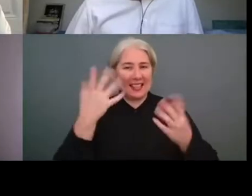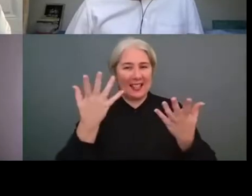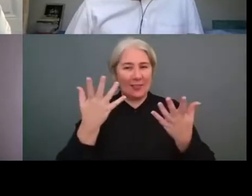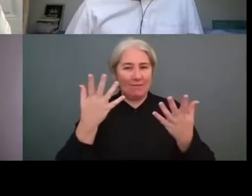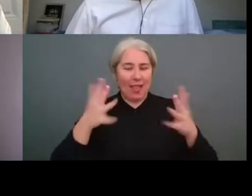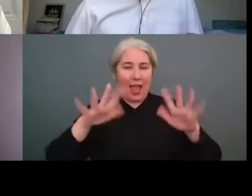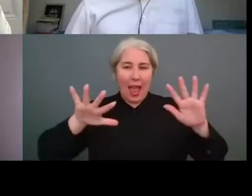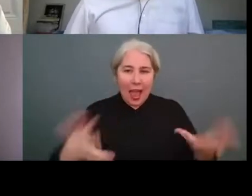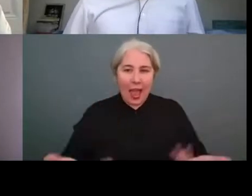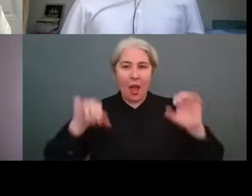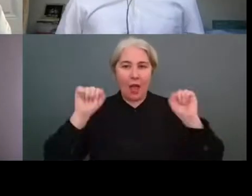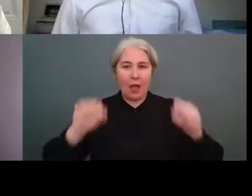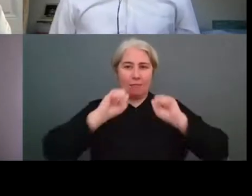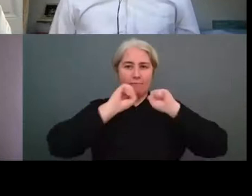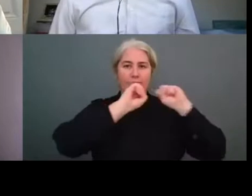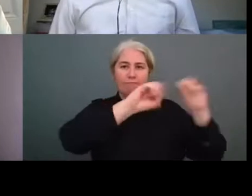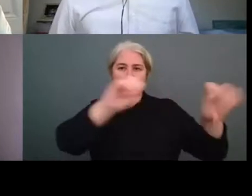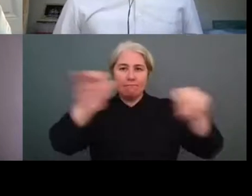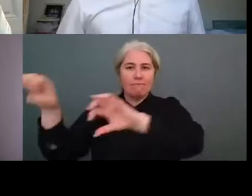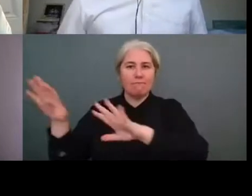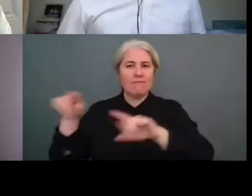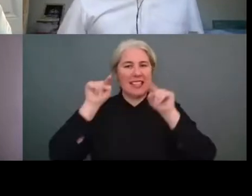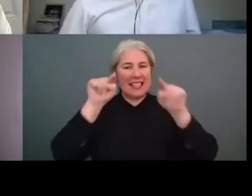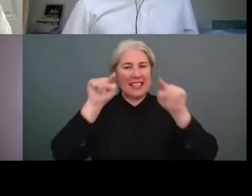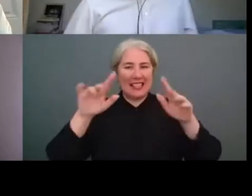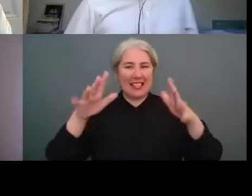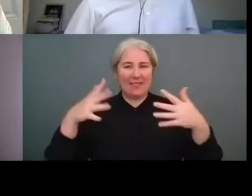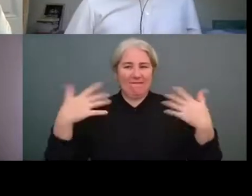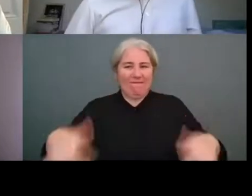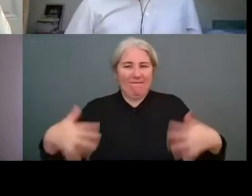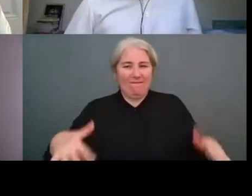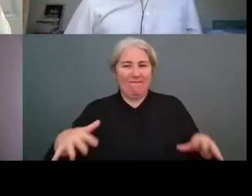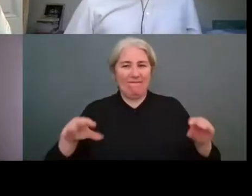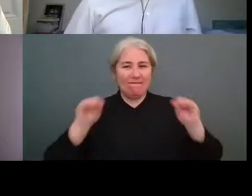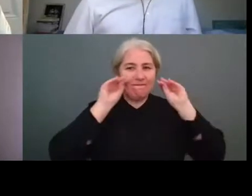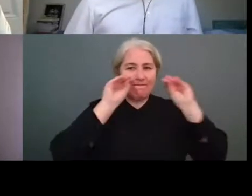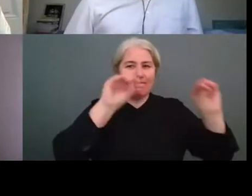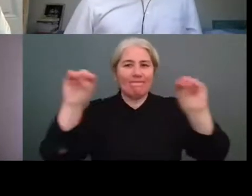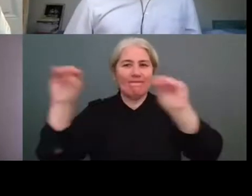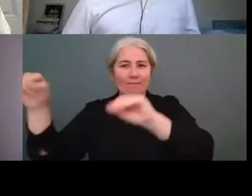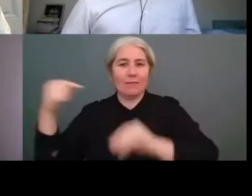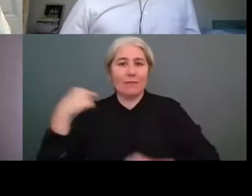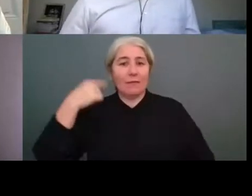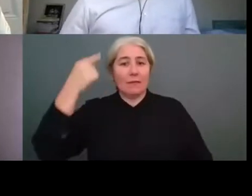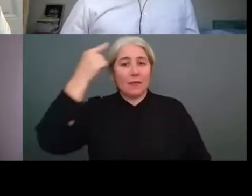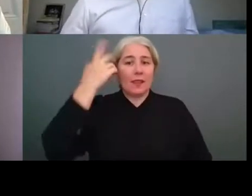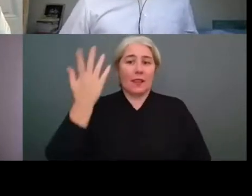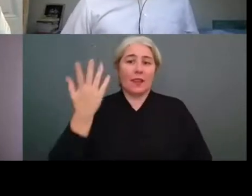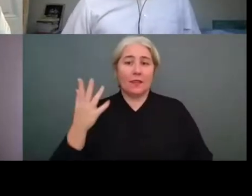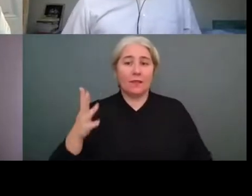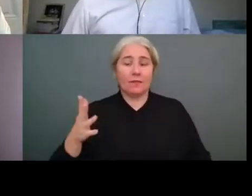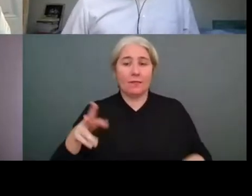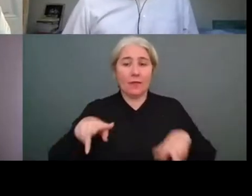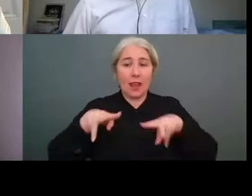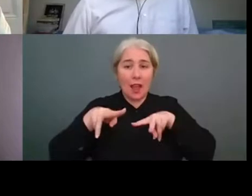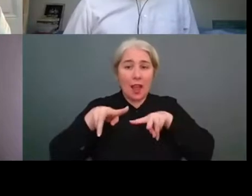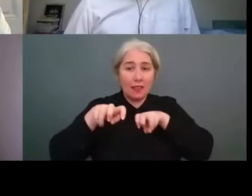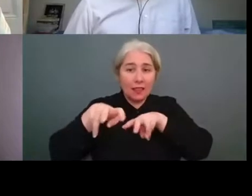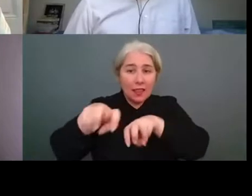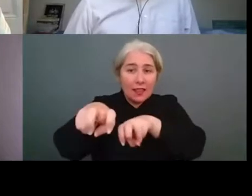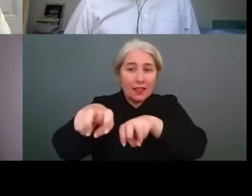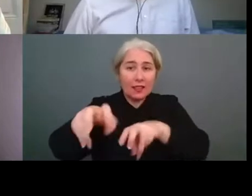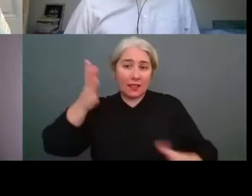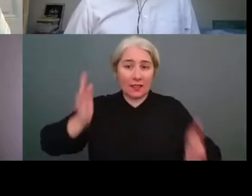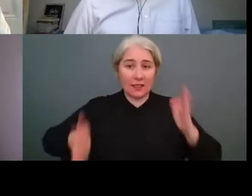and i think we need to have uh i think athletes uh can be role